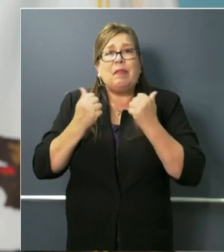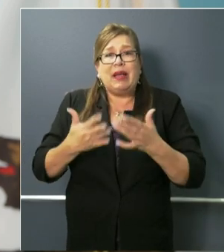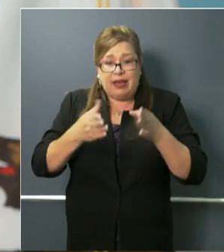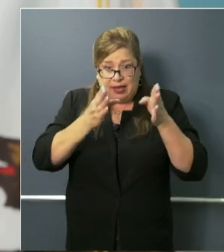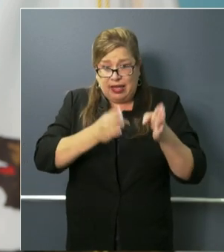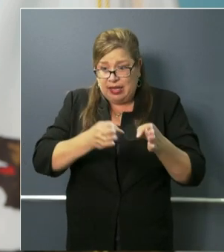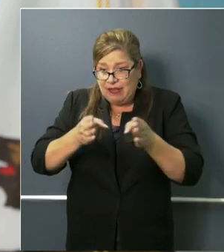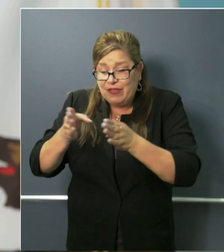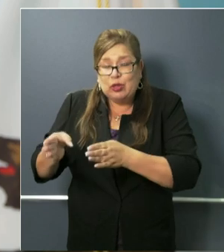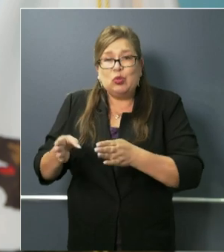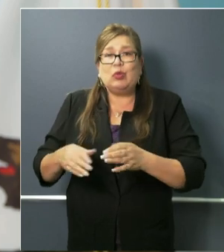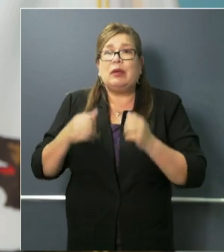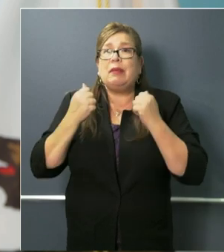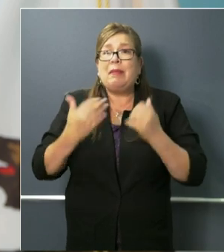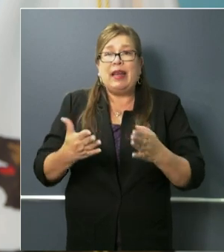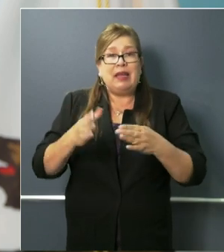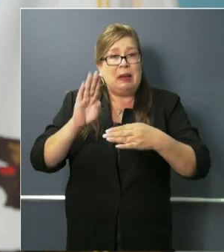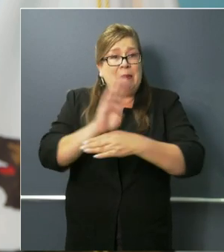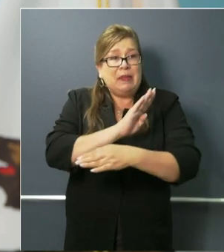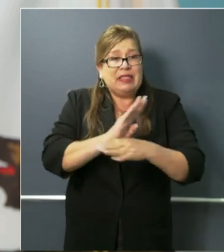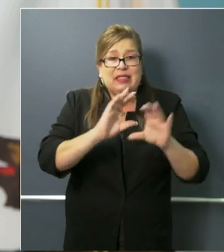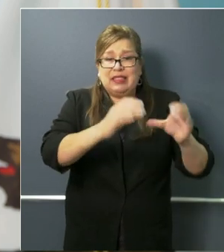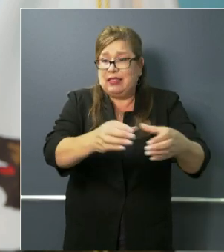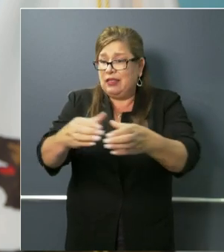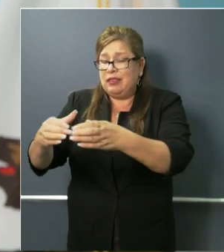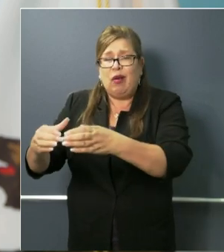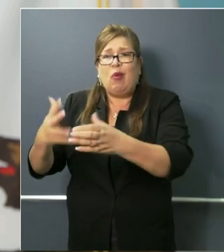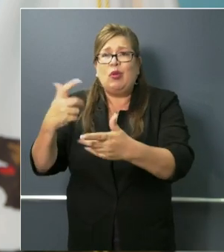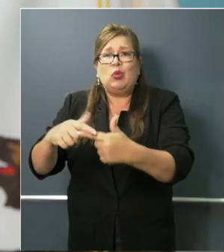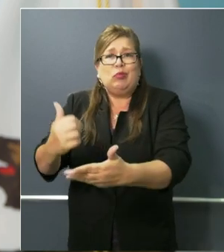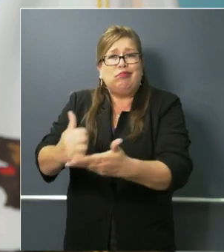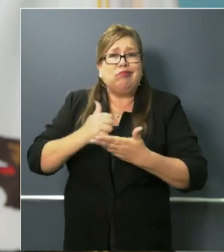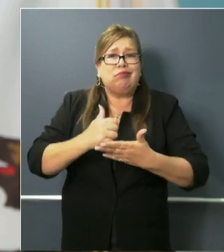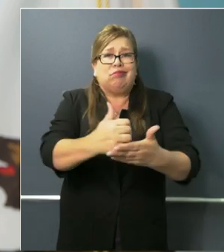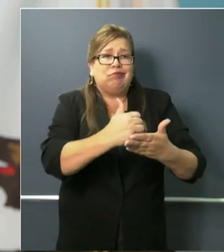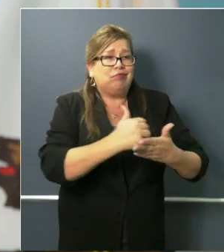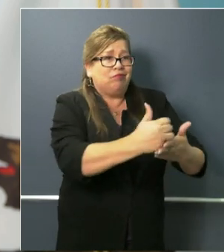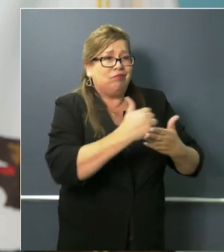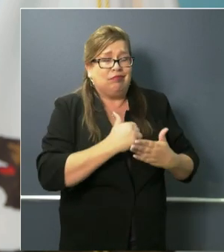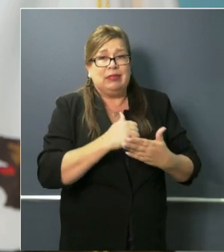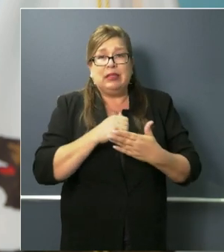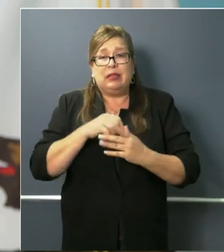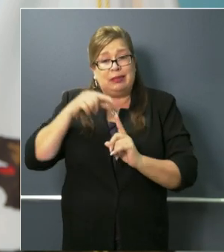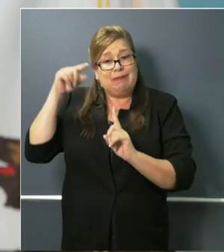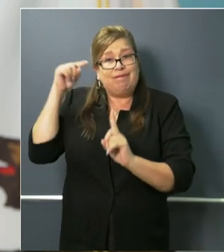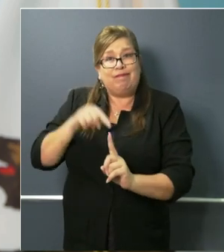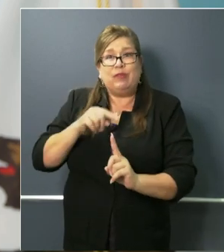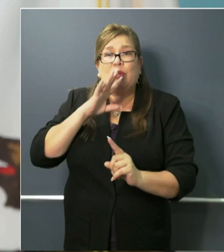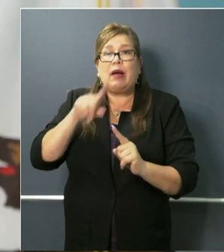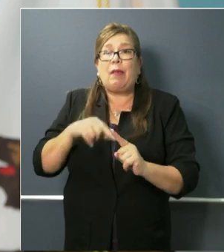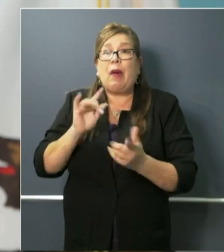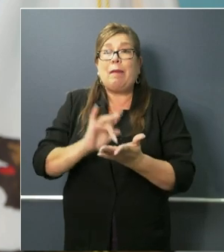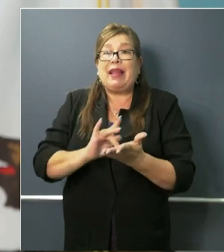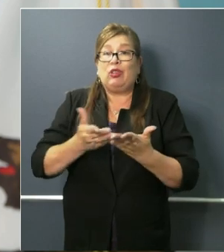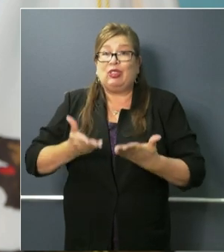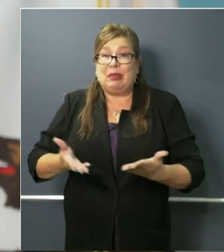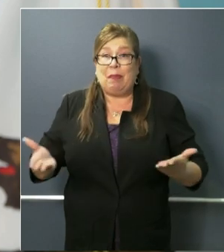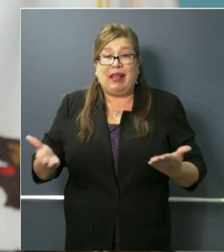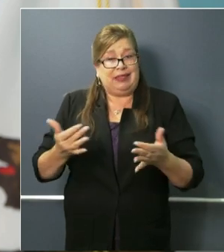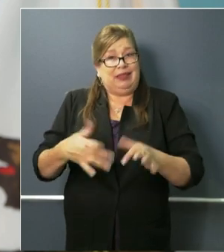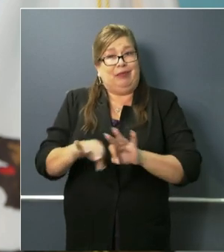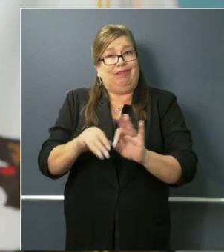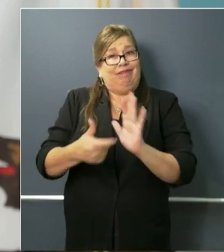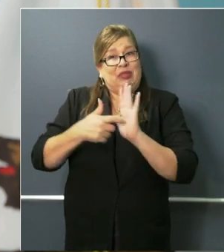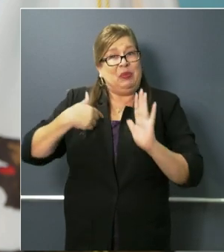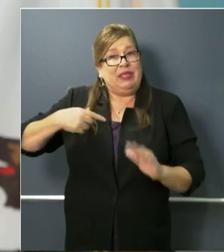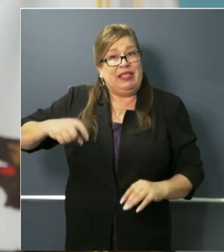individuals and businesses that have been willing to support our efforts, particularly on critical medical supplies. In order to make it